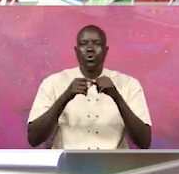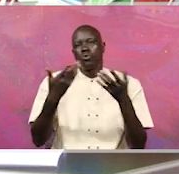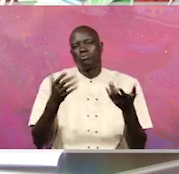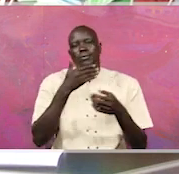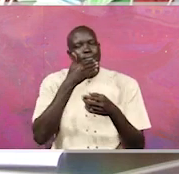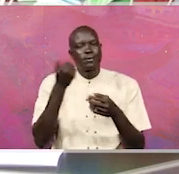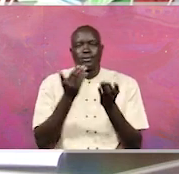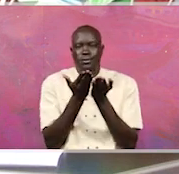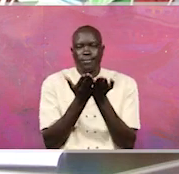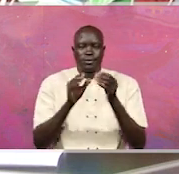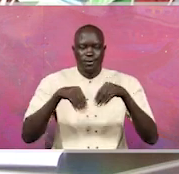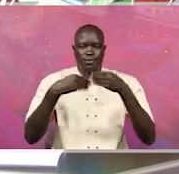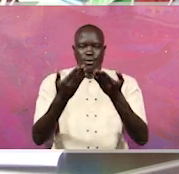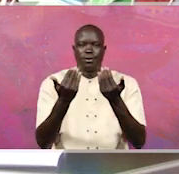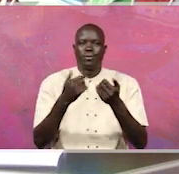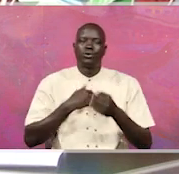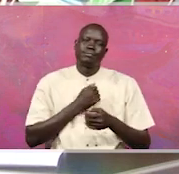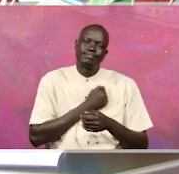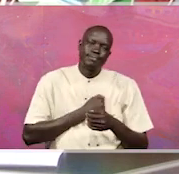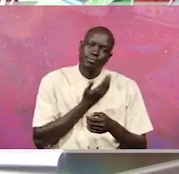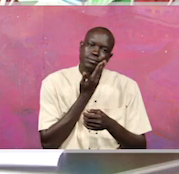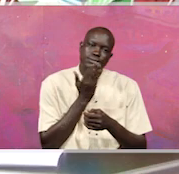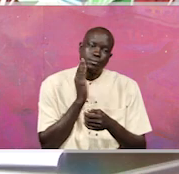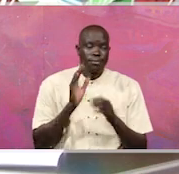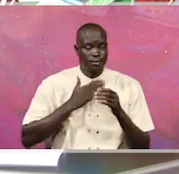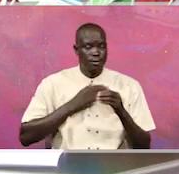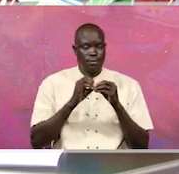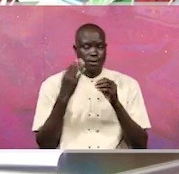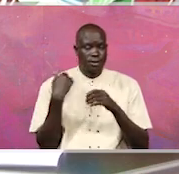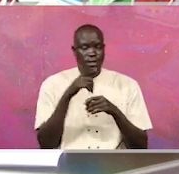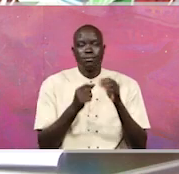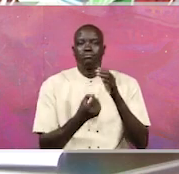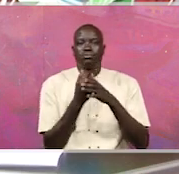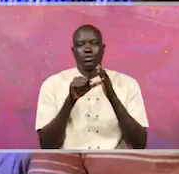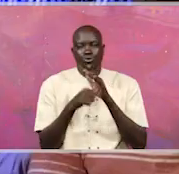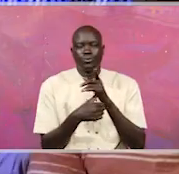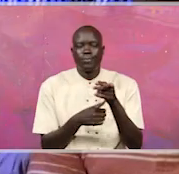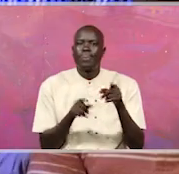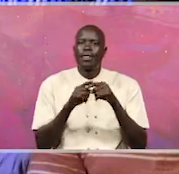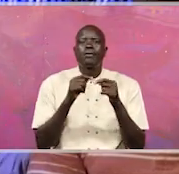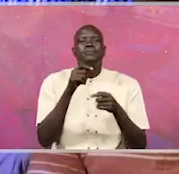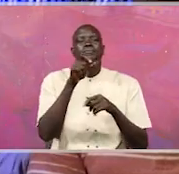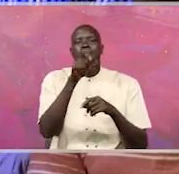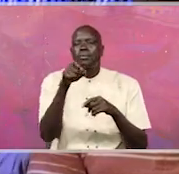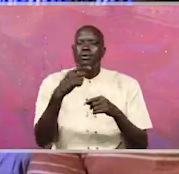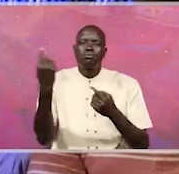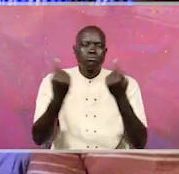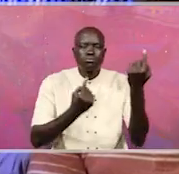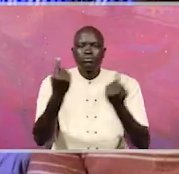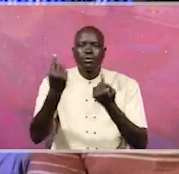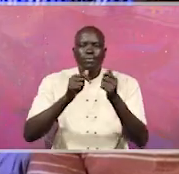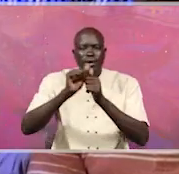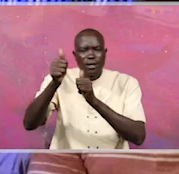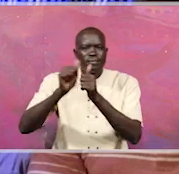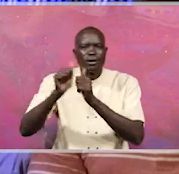delivery. I want to sympathize with my brother and many other Ugandans who travel distances in order to